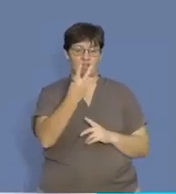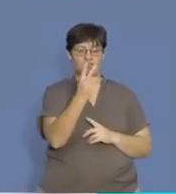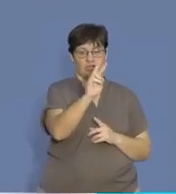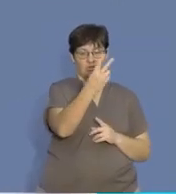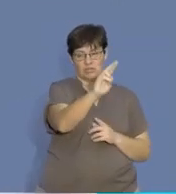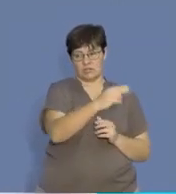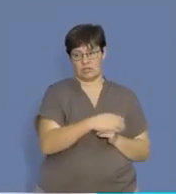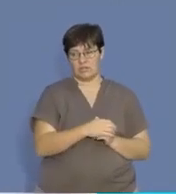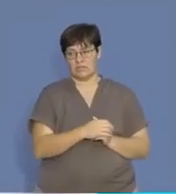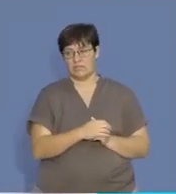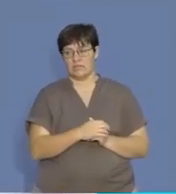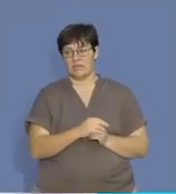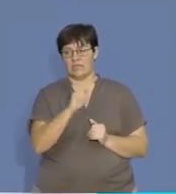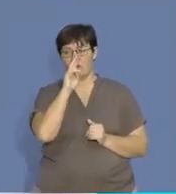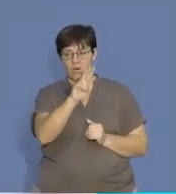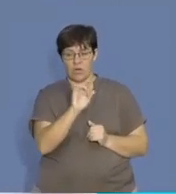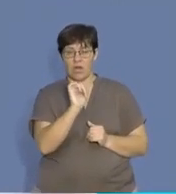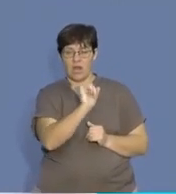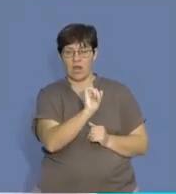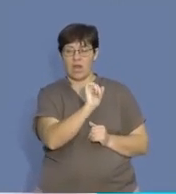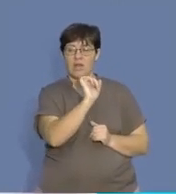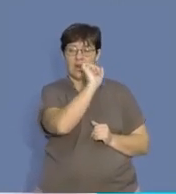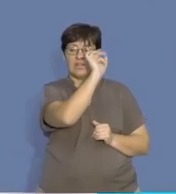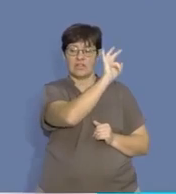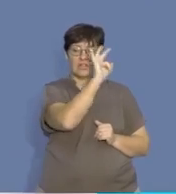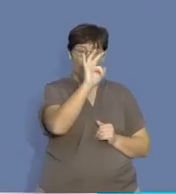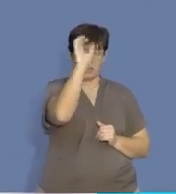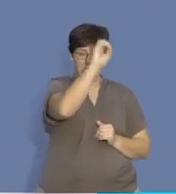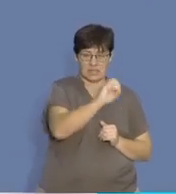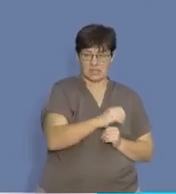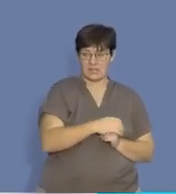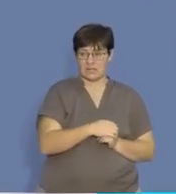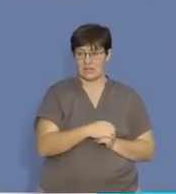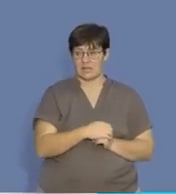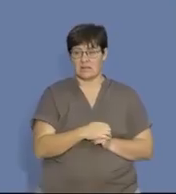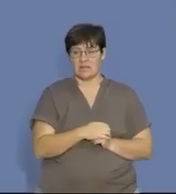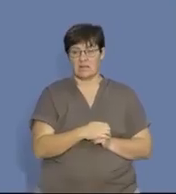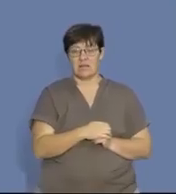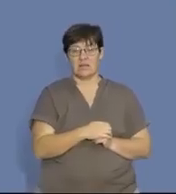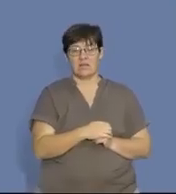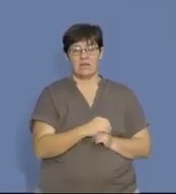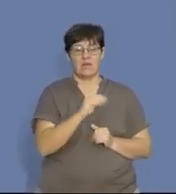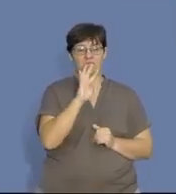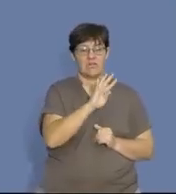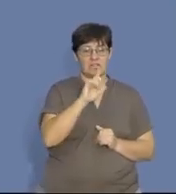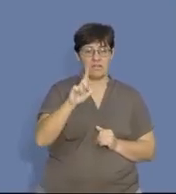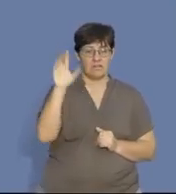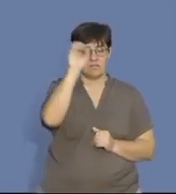The rate keeps on changing. Now, if you look at their percentage return, 33%,